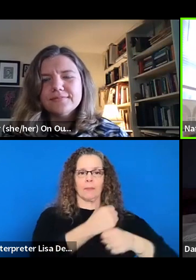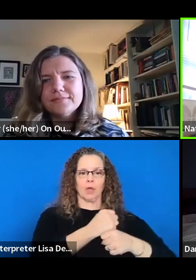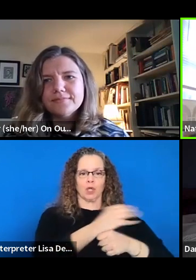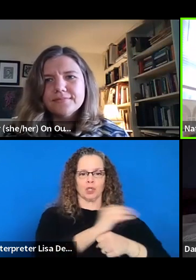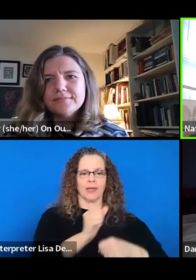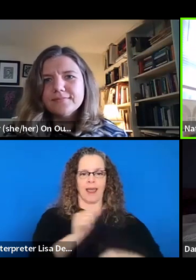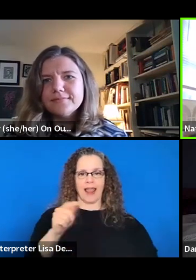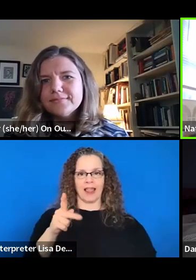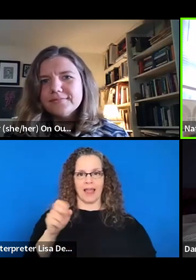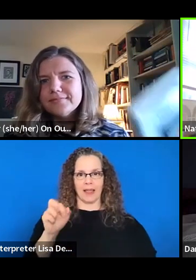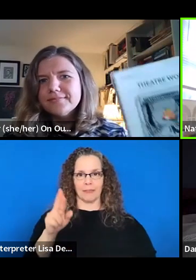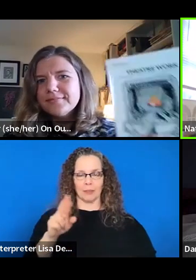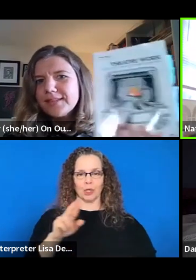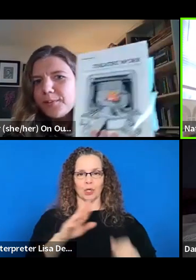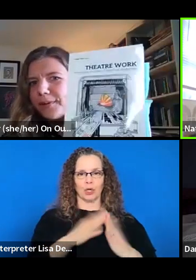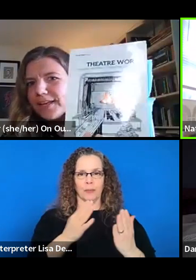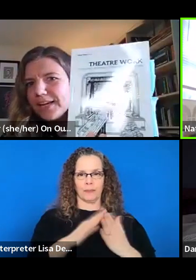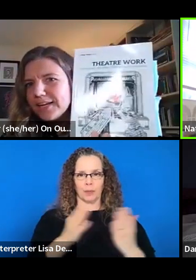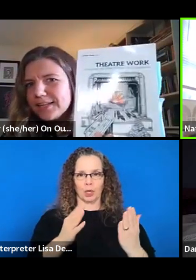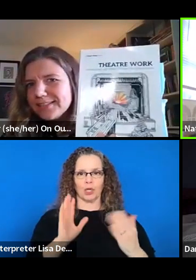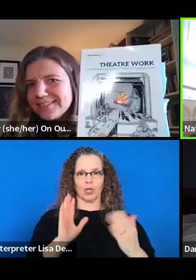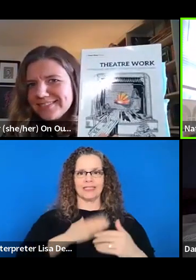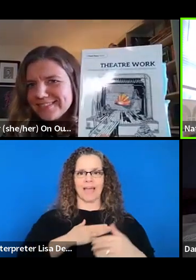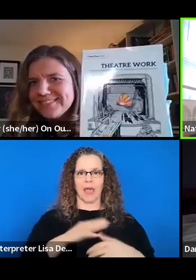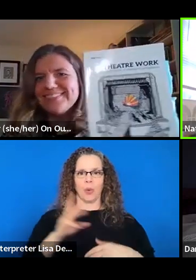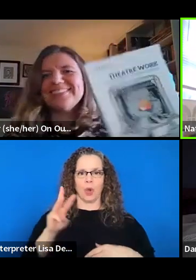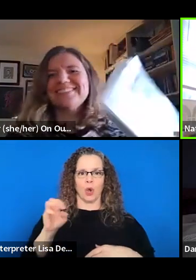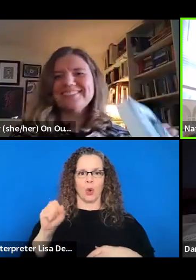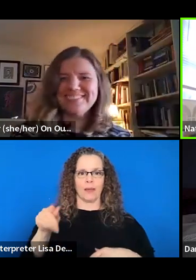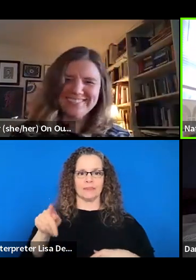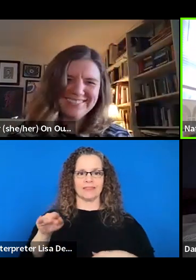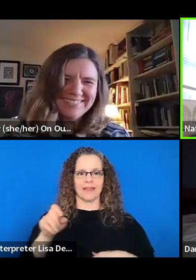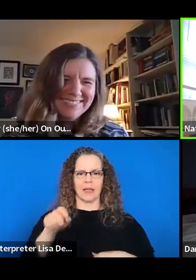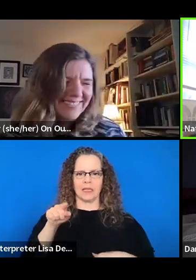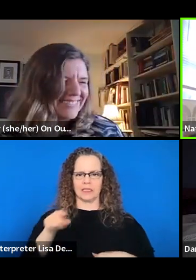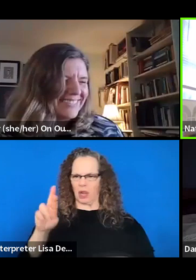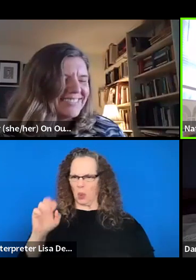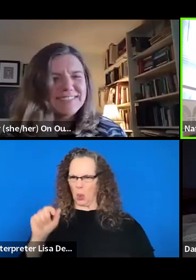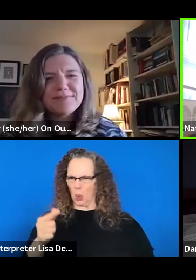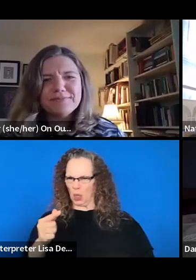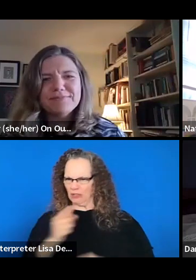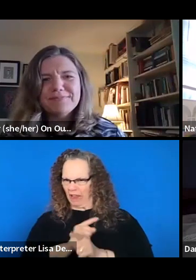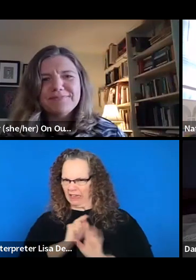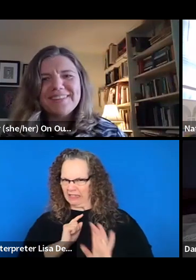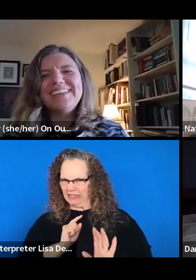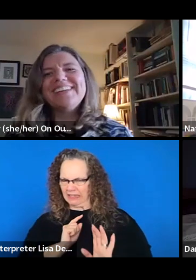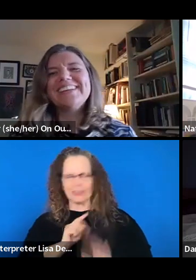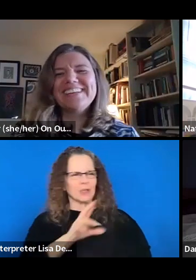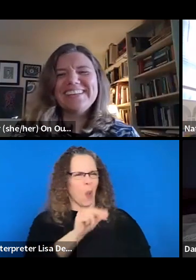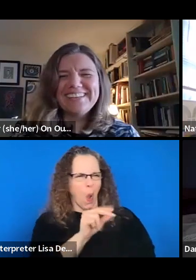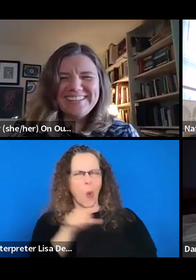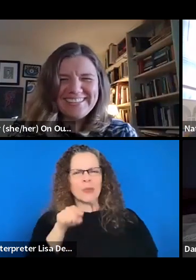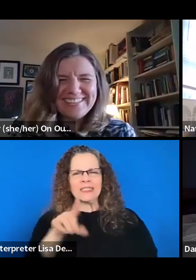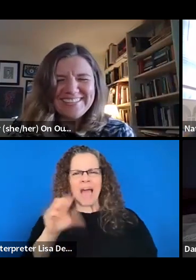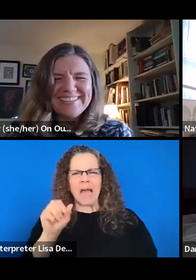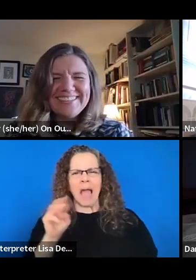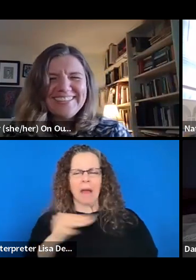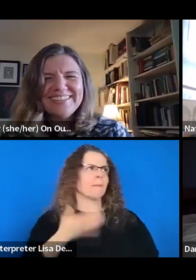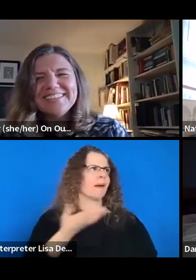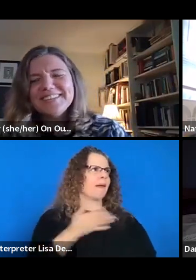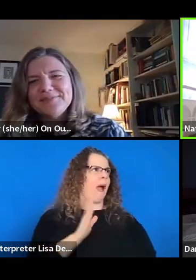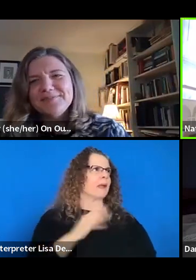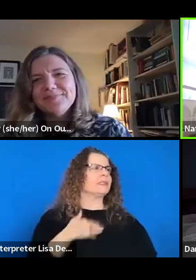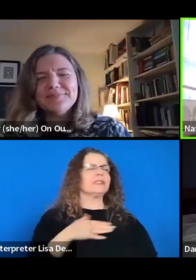uh, is our website. Oh, dot org.org. Right. Dot org. Dot com. Oh my God. Production labor